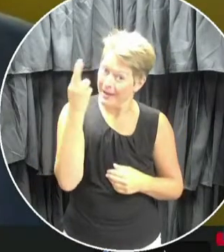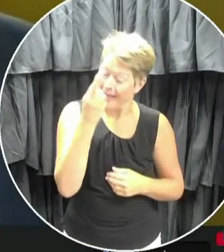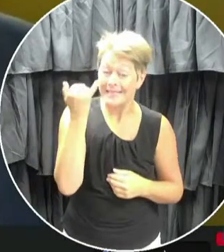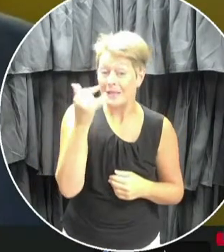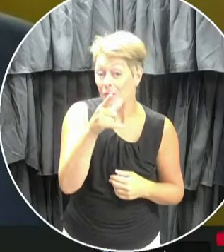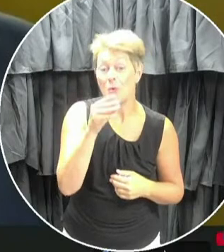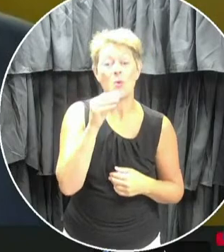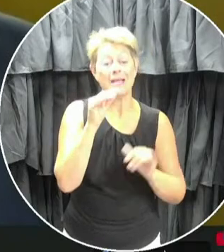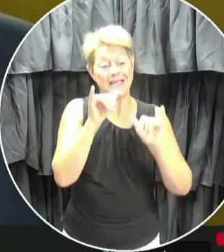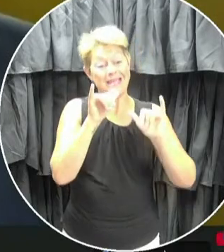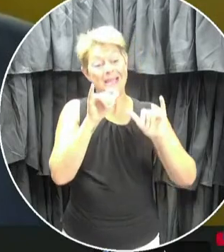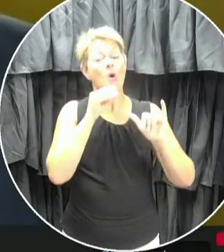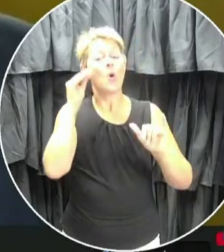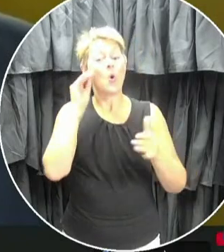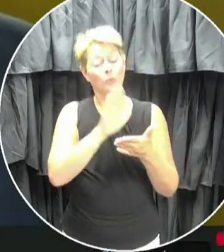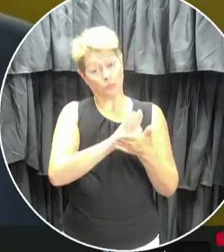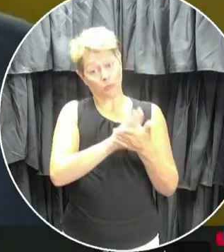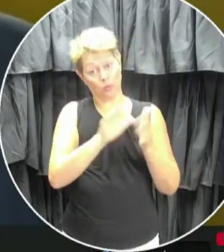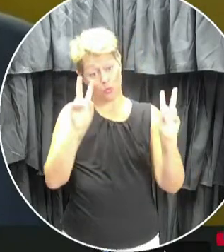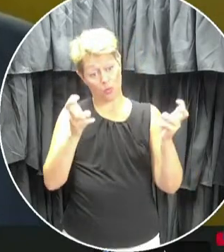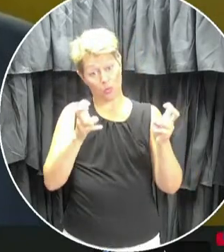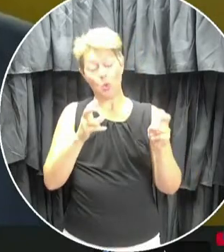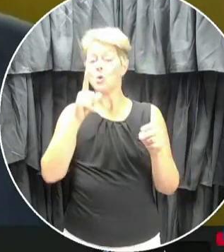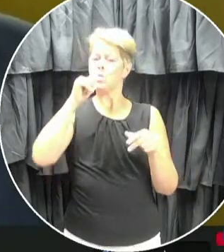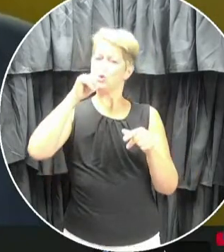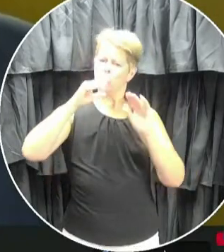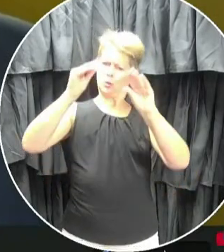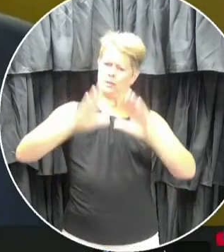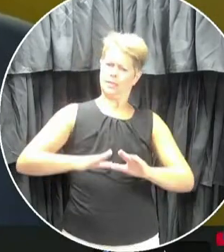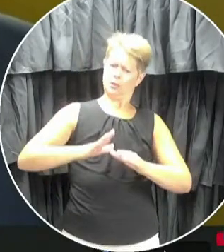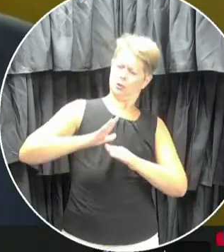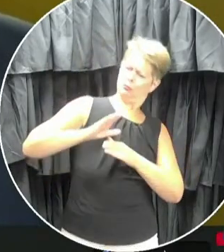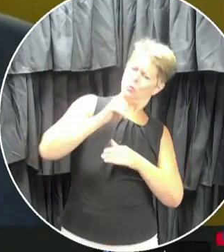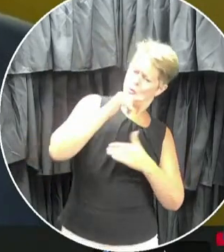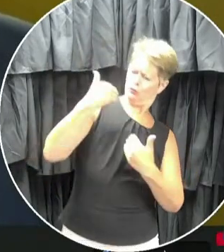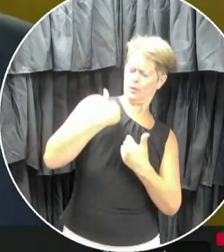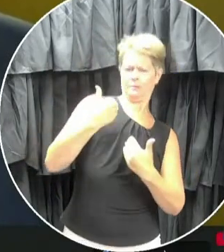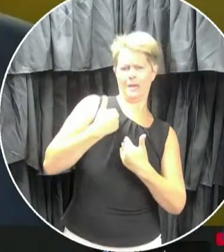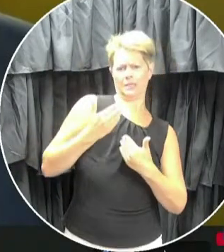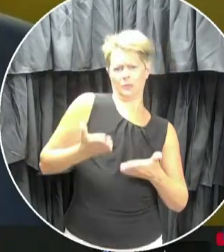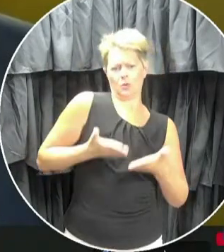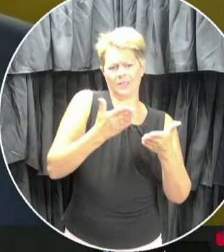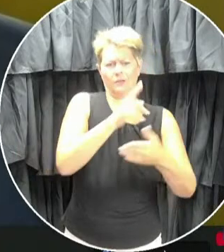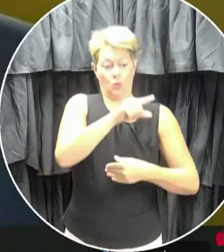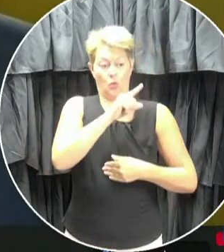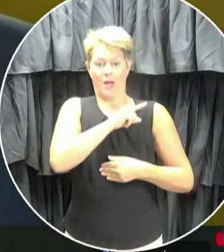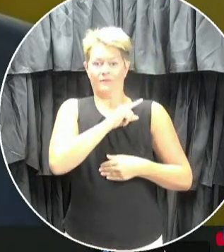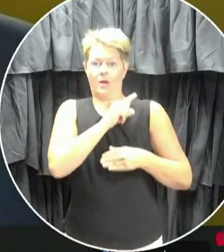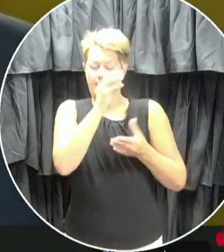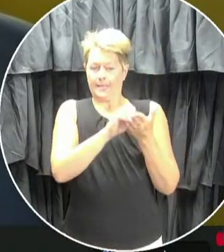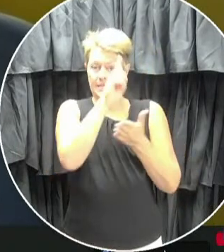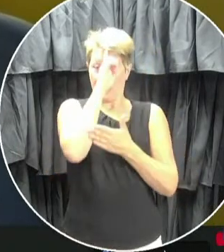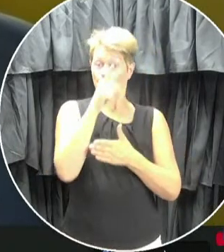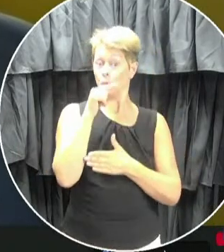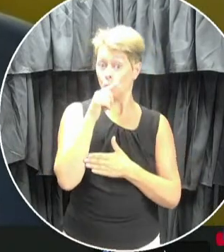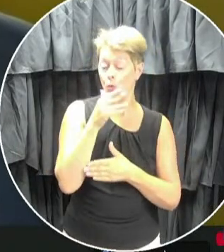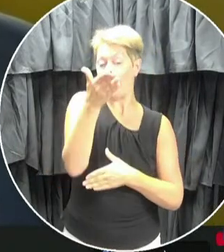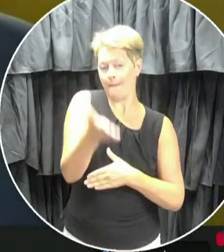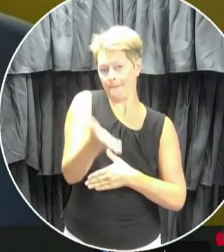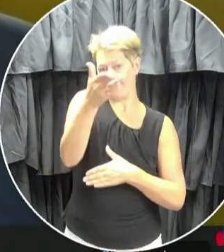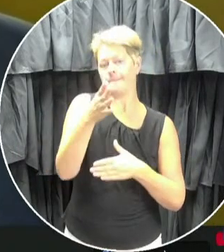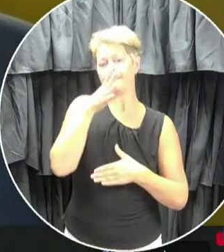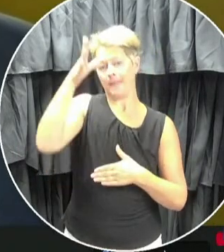homeschooling, it is you as a parent who will be responsible for providing qualified education instruction to students. And